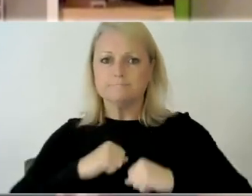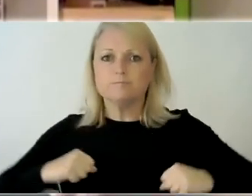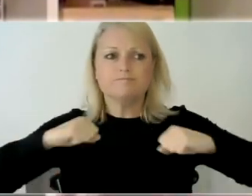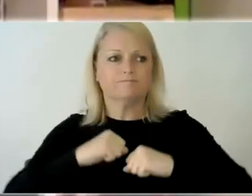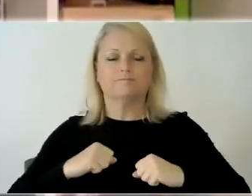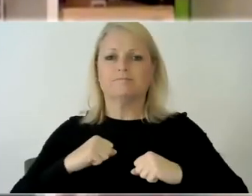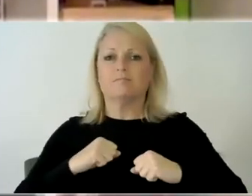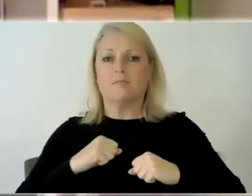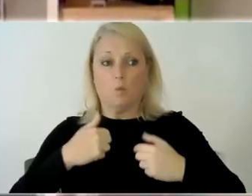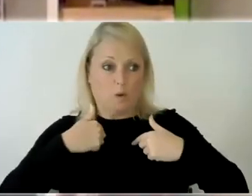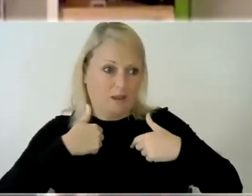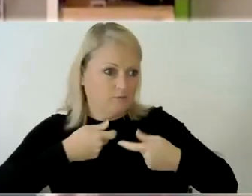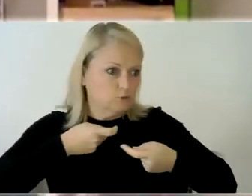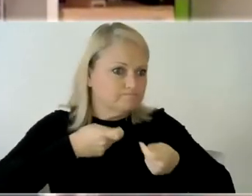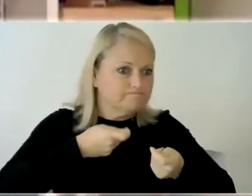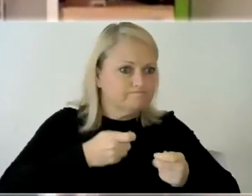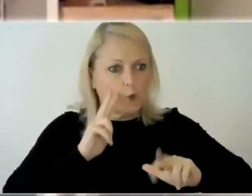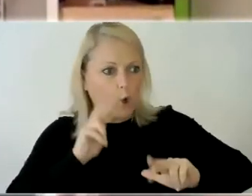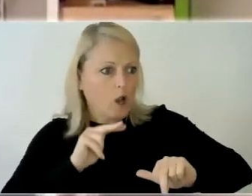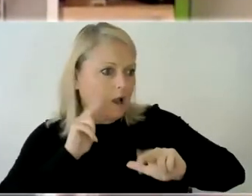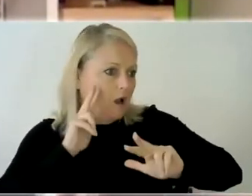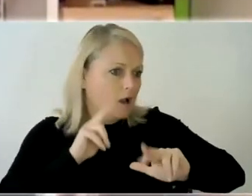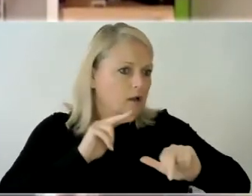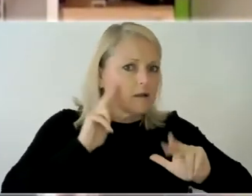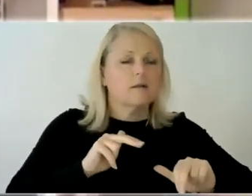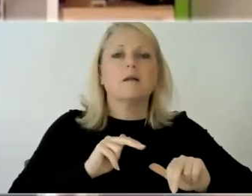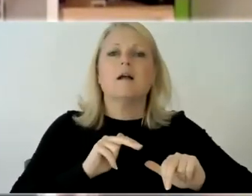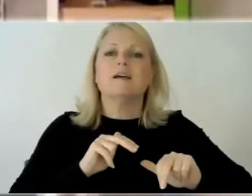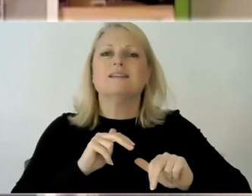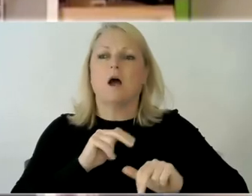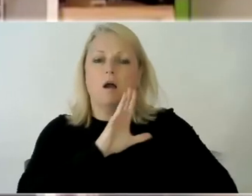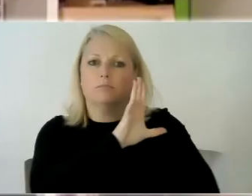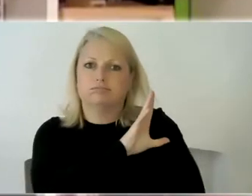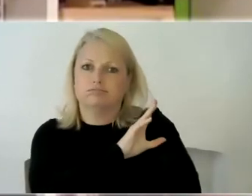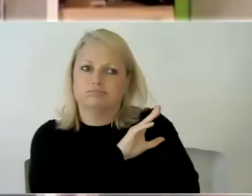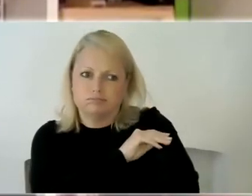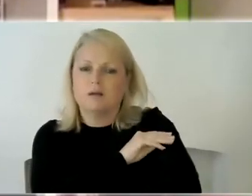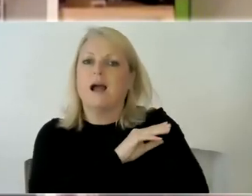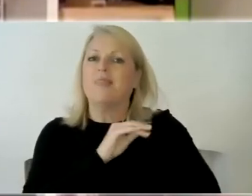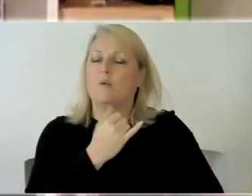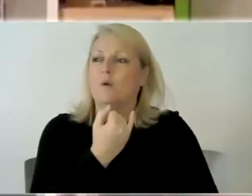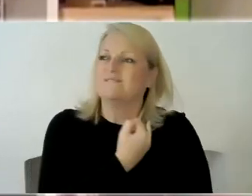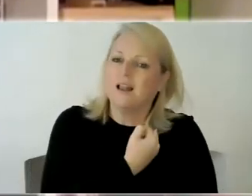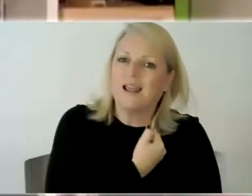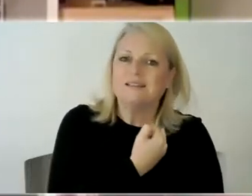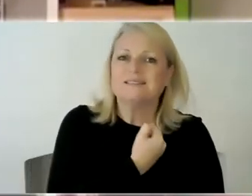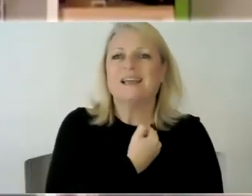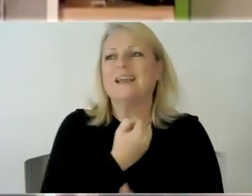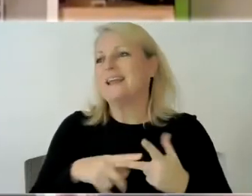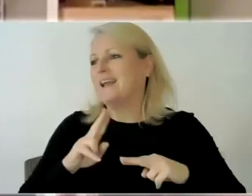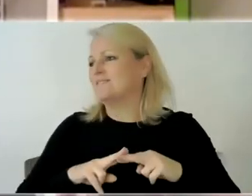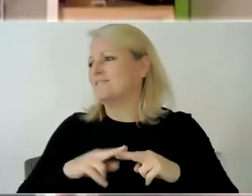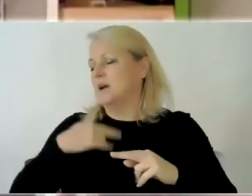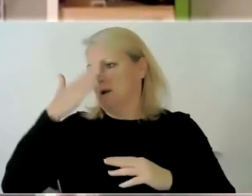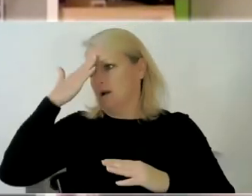to to spend all our energy and time looking after them and then feel guilty if we take some time